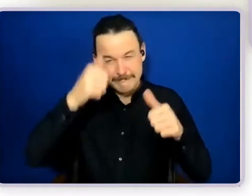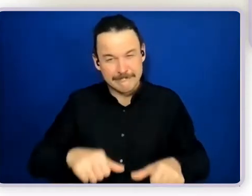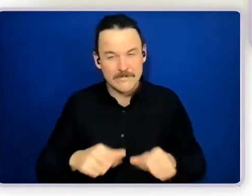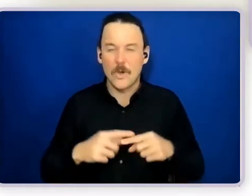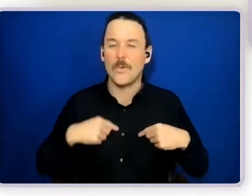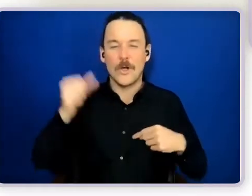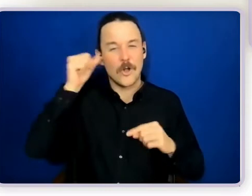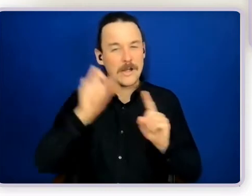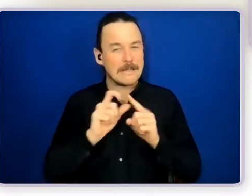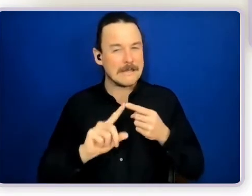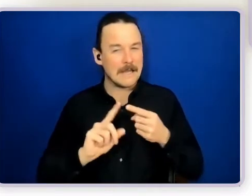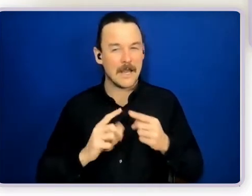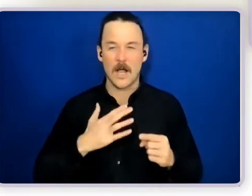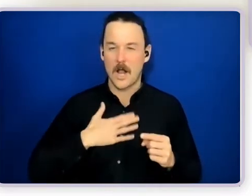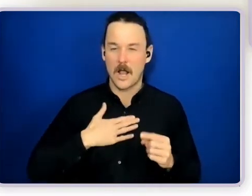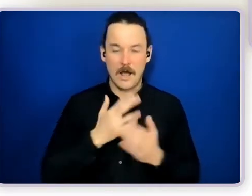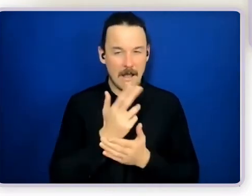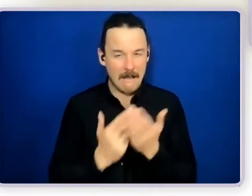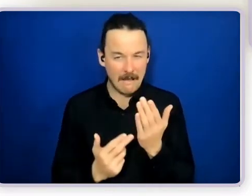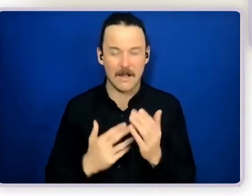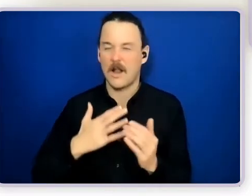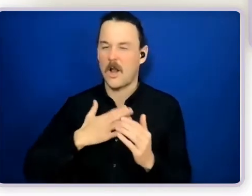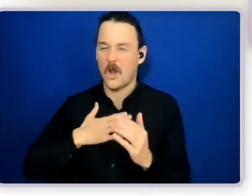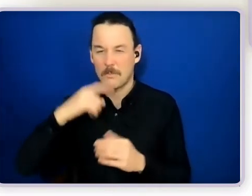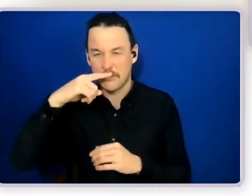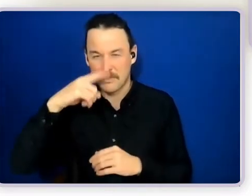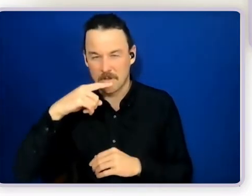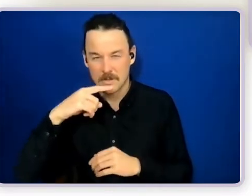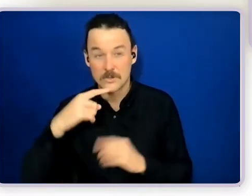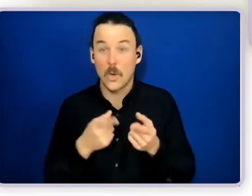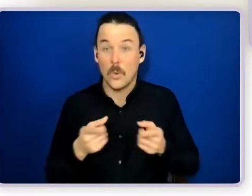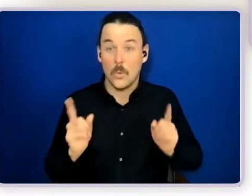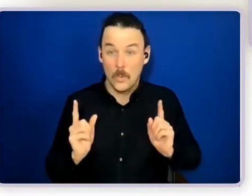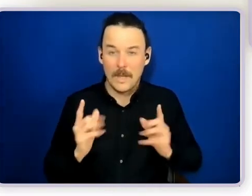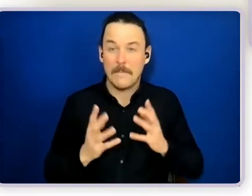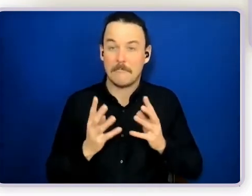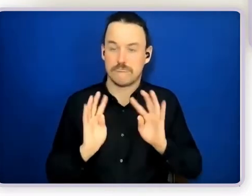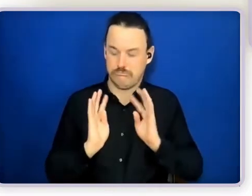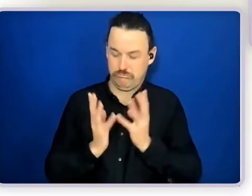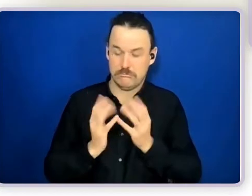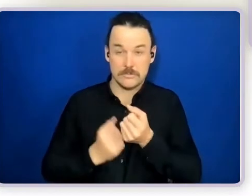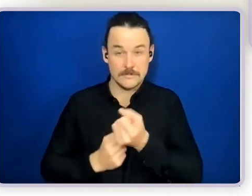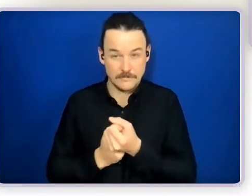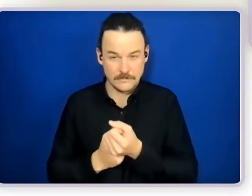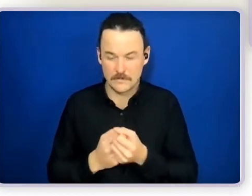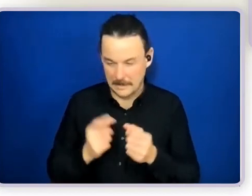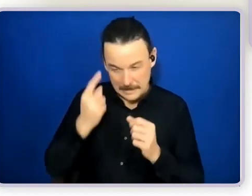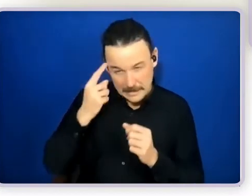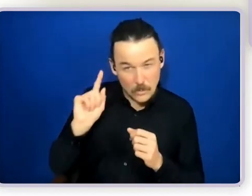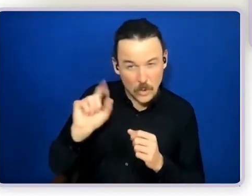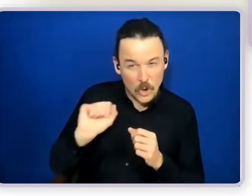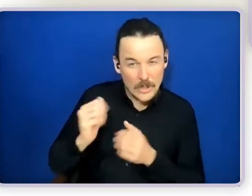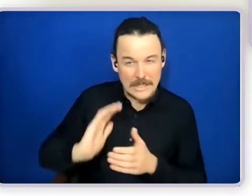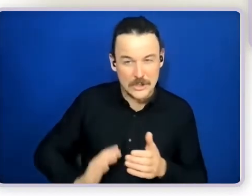on her interest. We, as in her circle of support, have done this work, focused on her interest in art and her